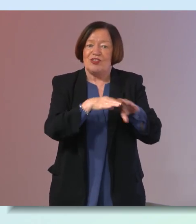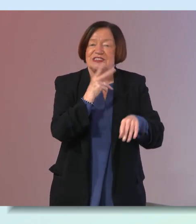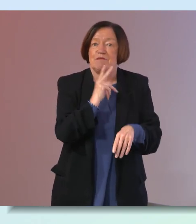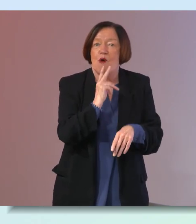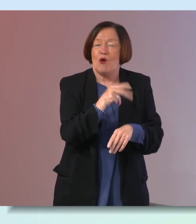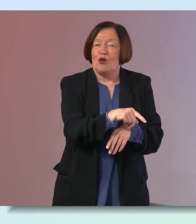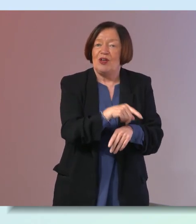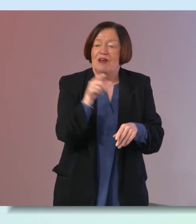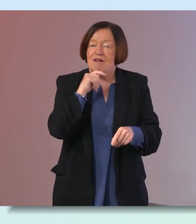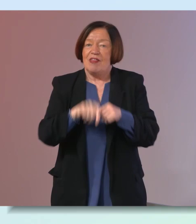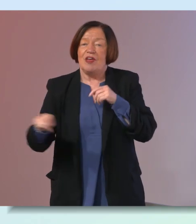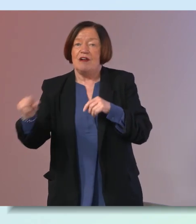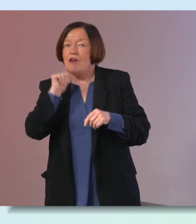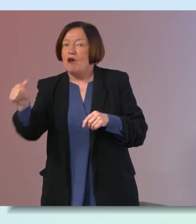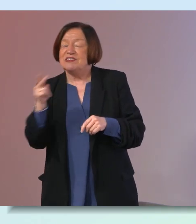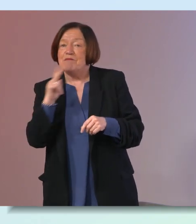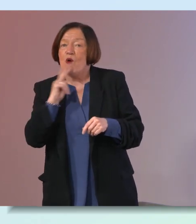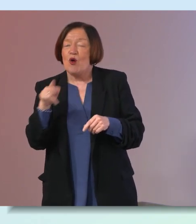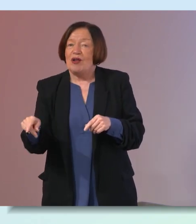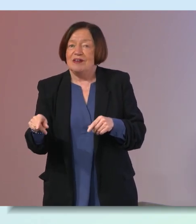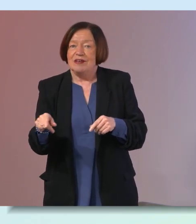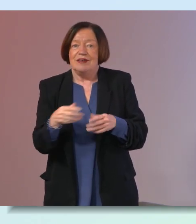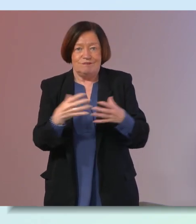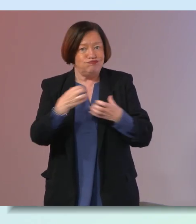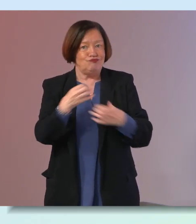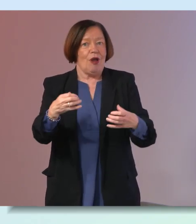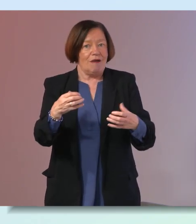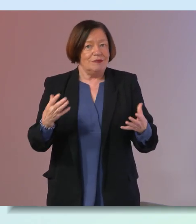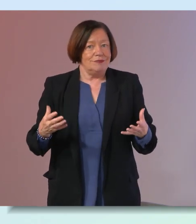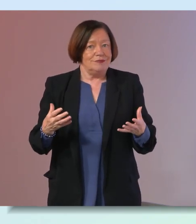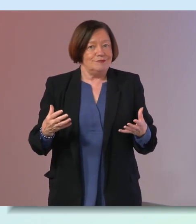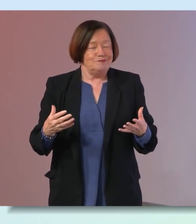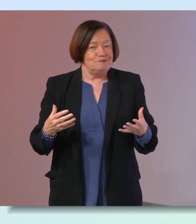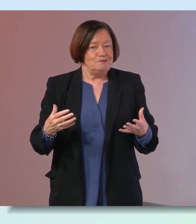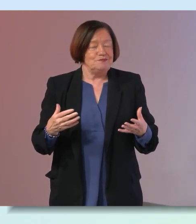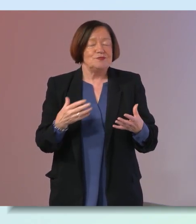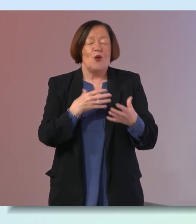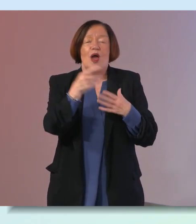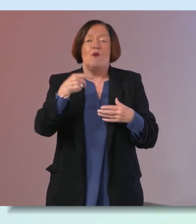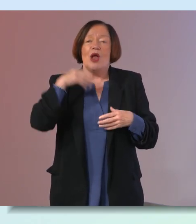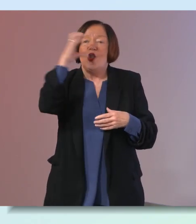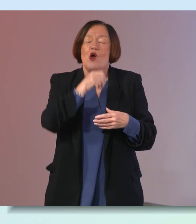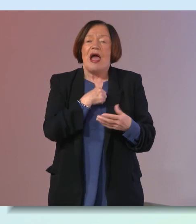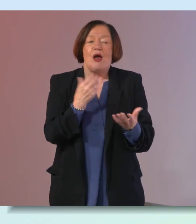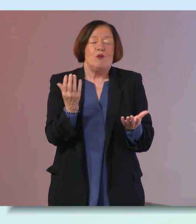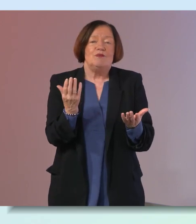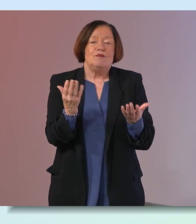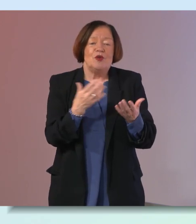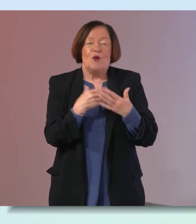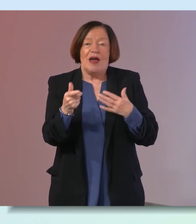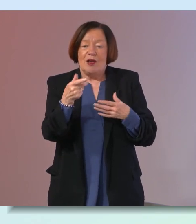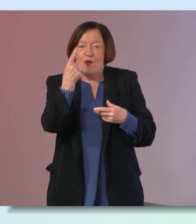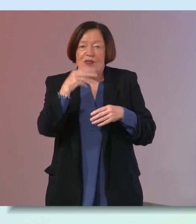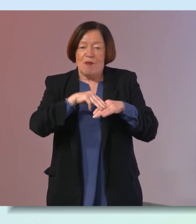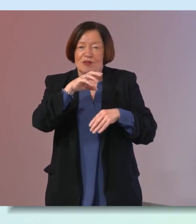as opposed to a non-smoker it's it's quite shocking and so when we look at what can be one of the most